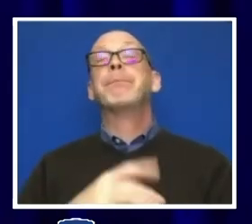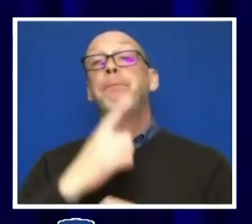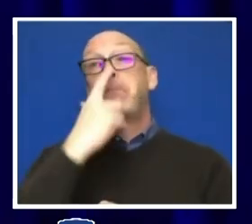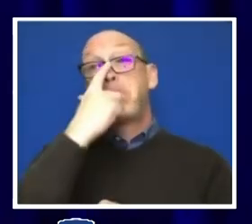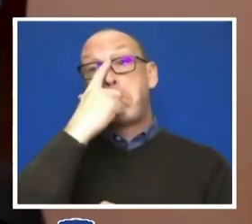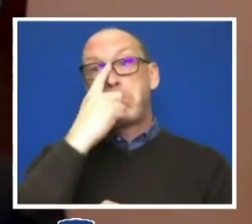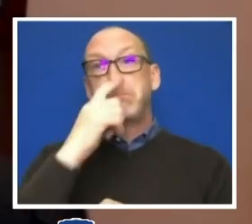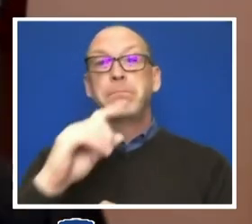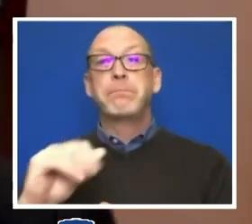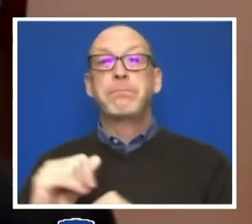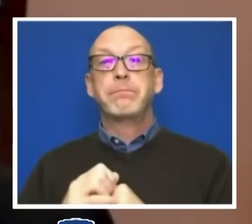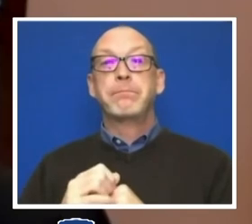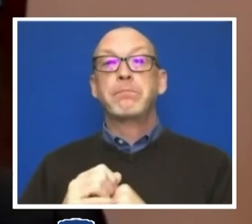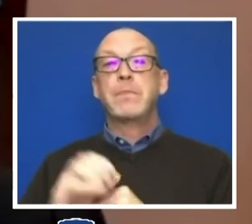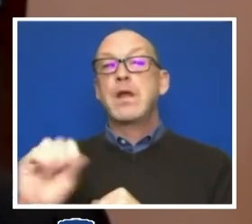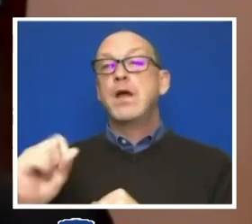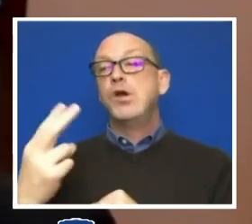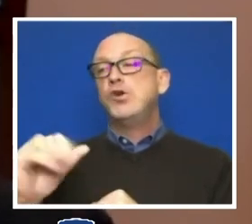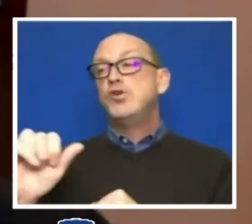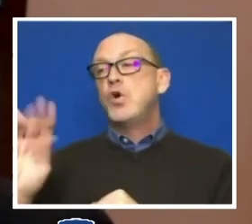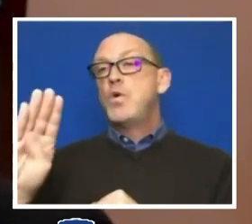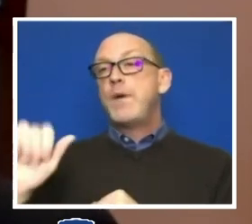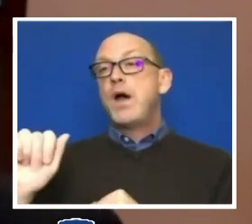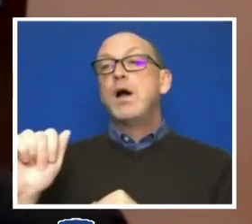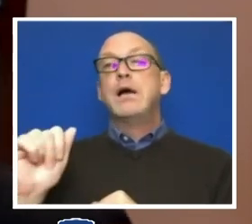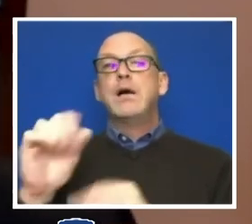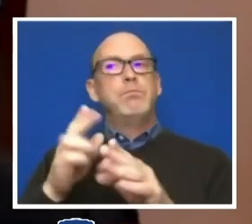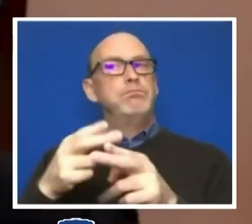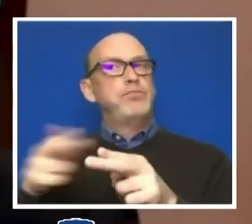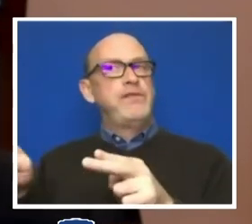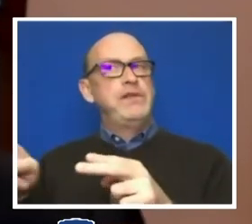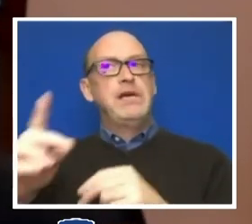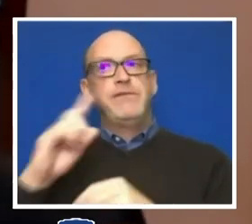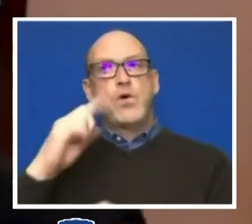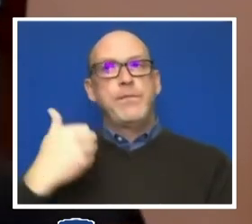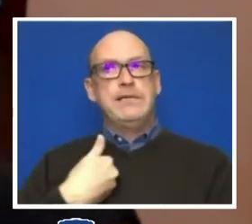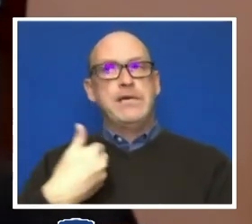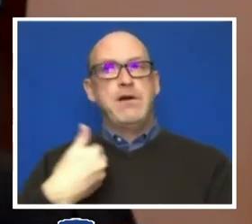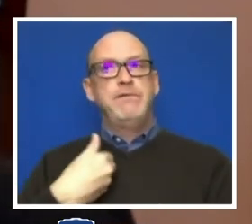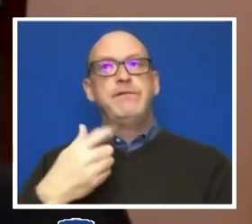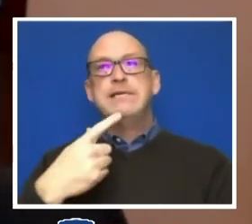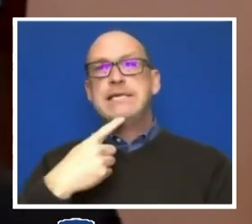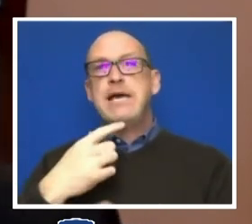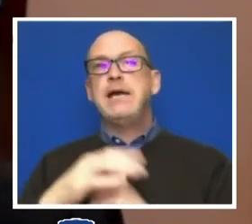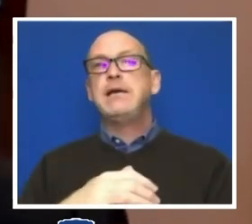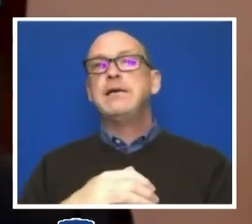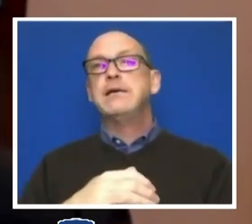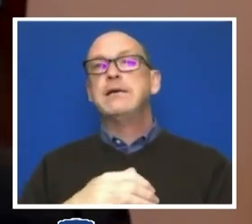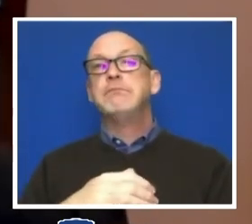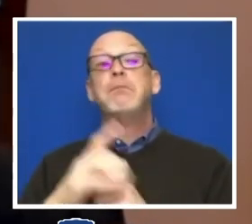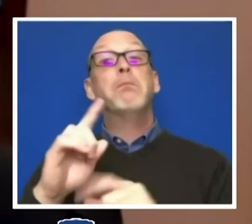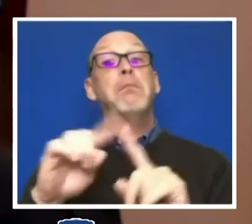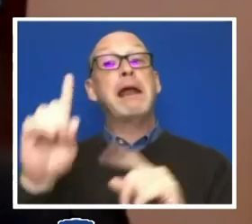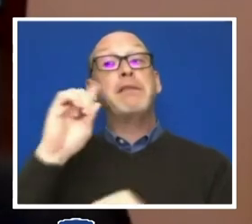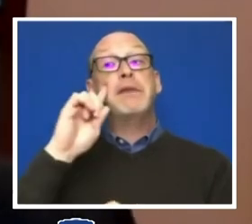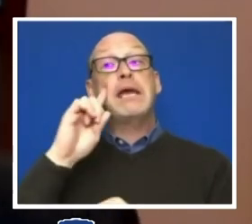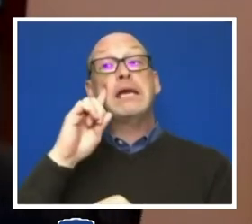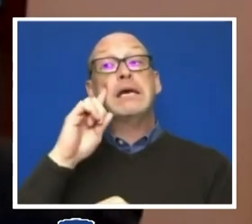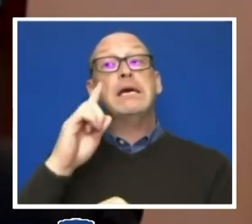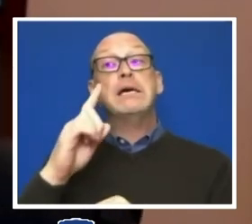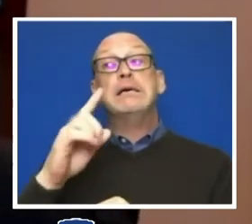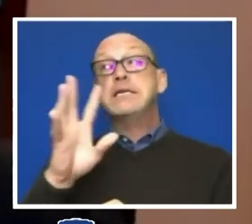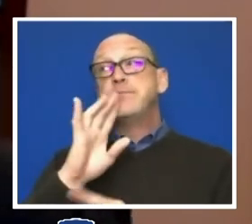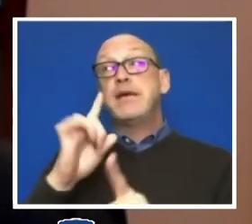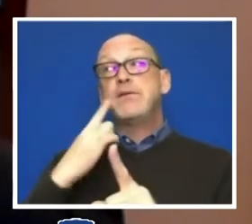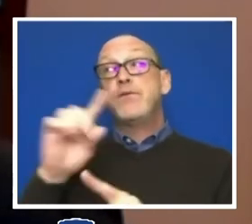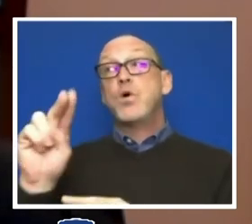Well, I'll just say briefly for myself that, but I think this speaks for Nyla, too, that we're